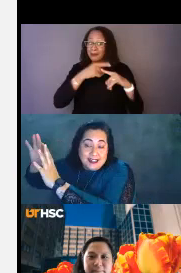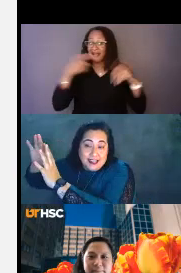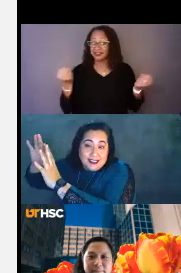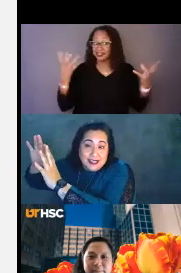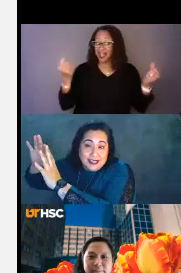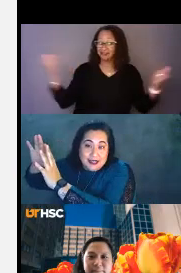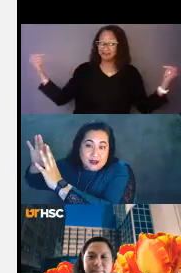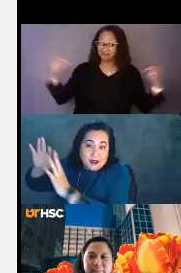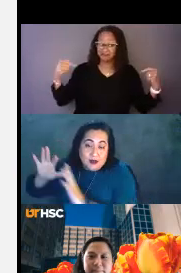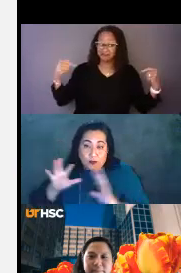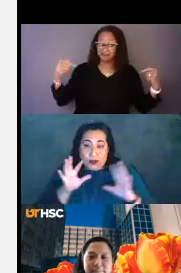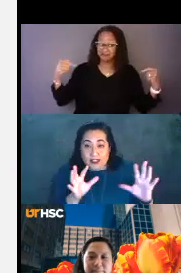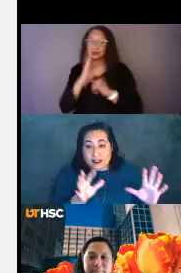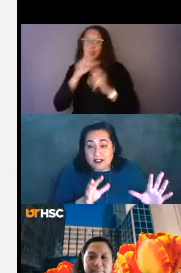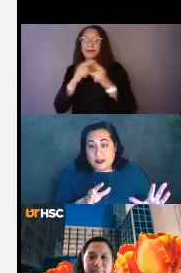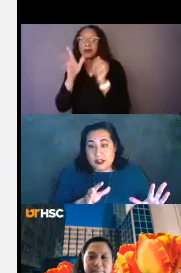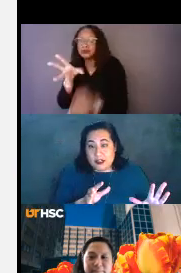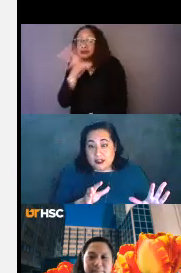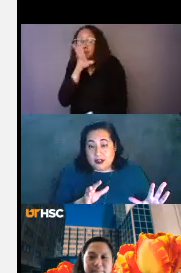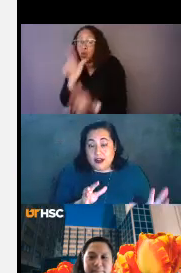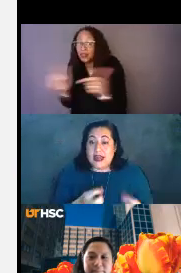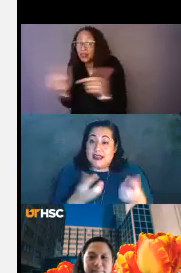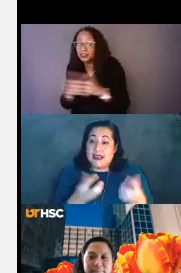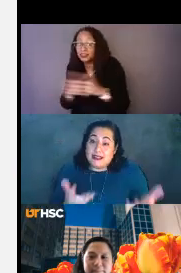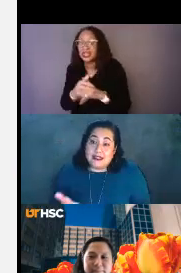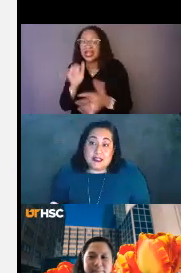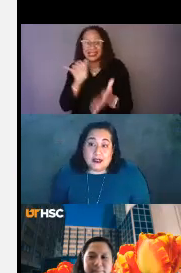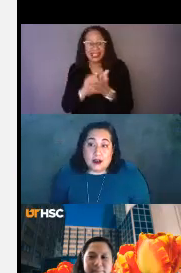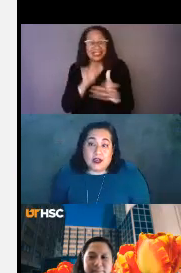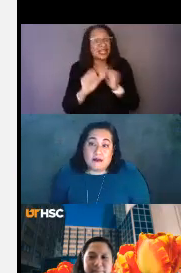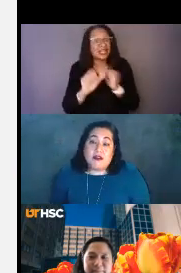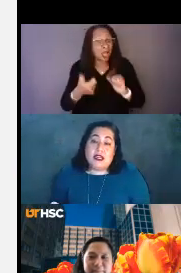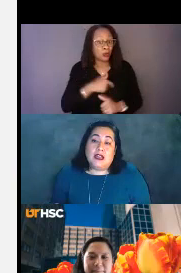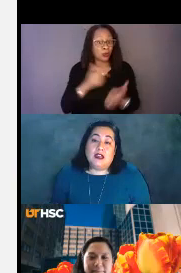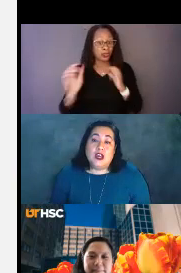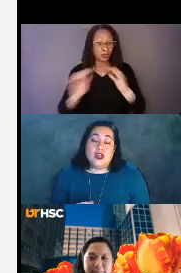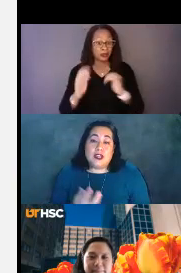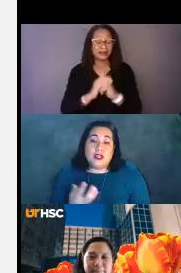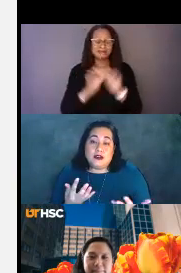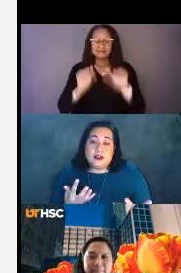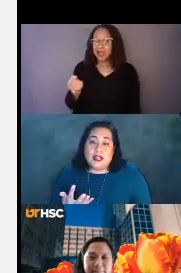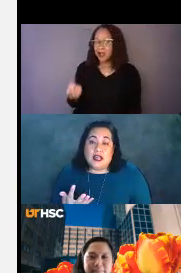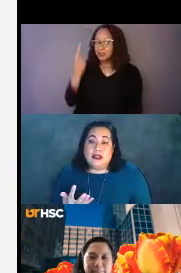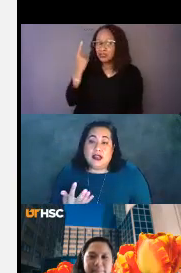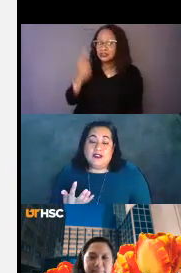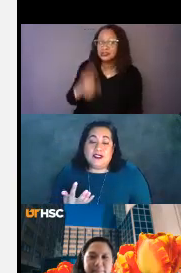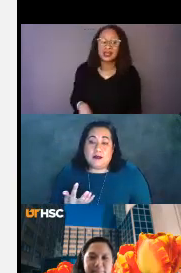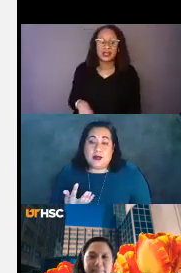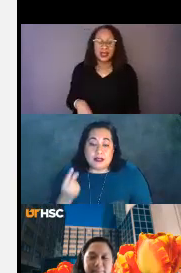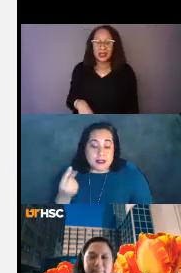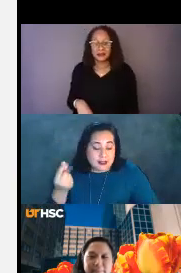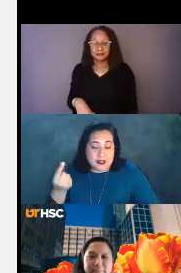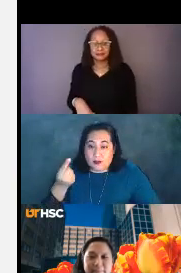touched sign language. We're still in spoken language here. And this is still how we communicate. You can understand if